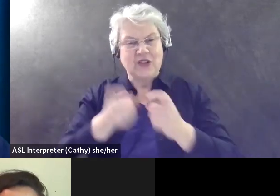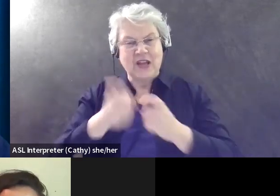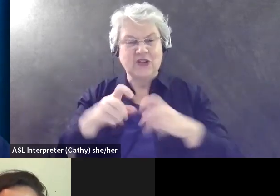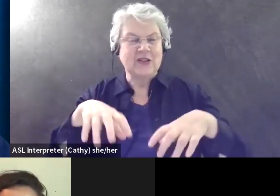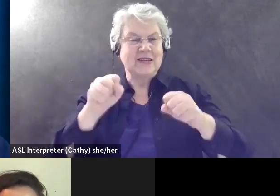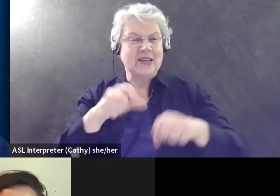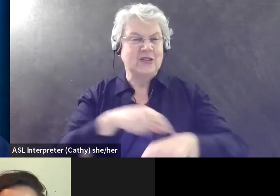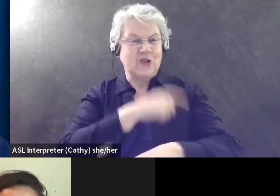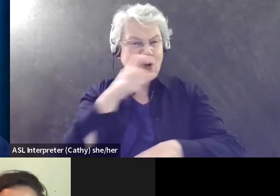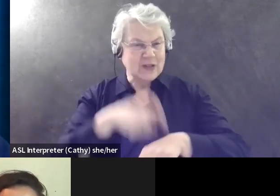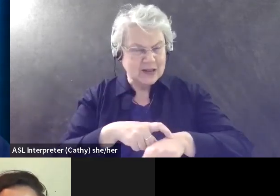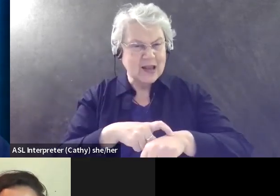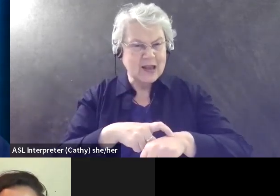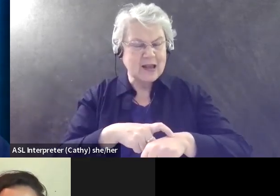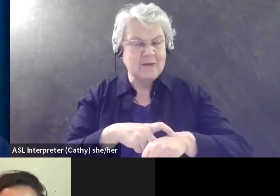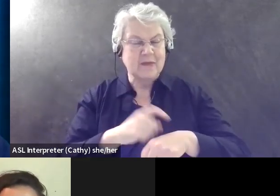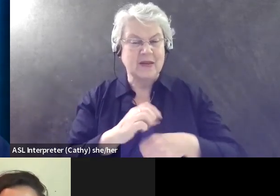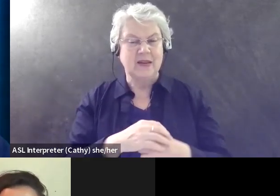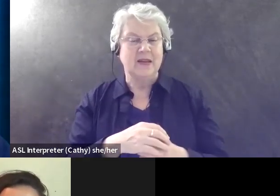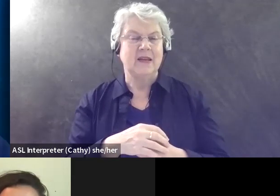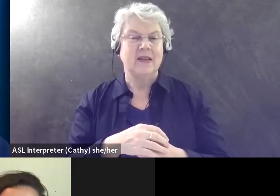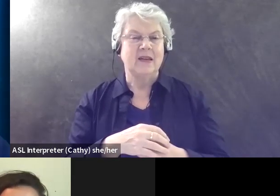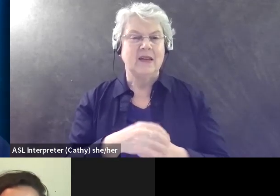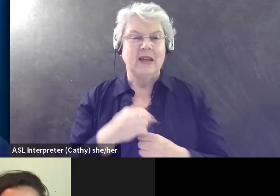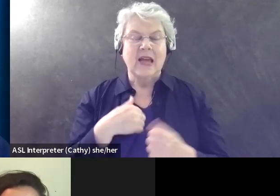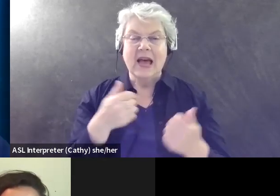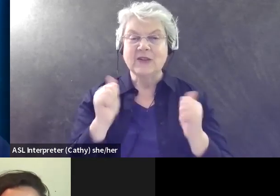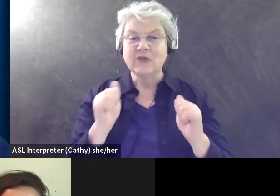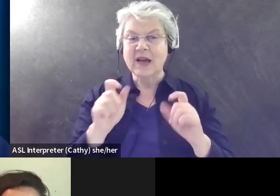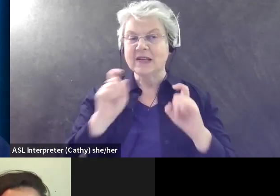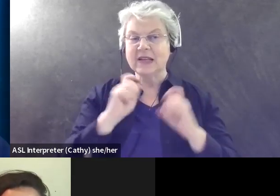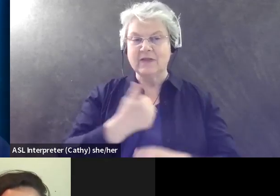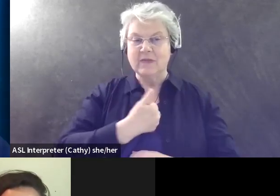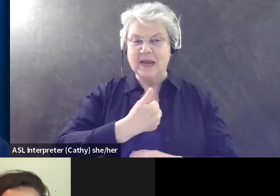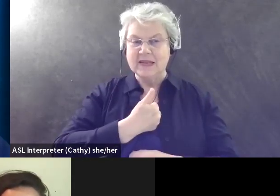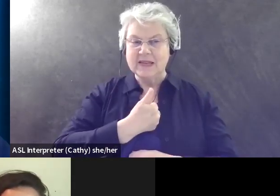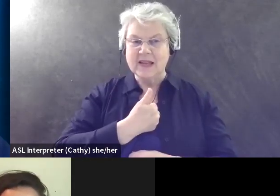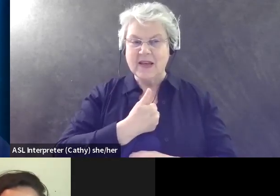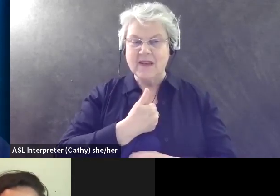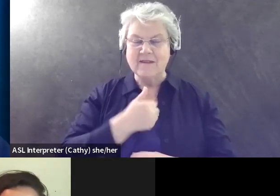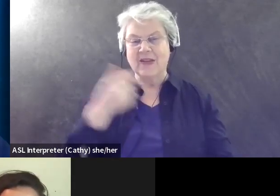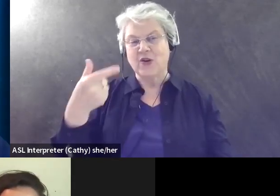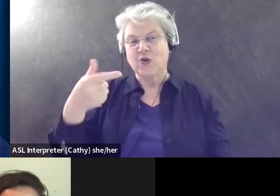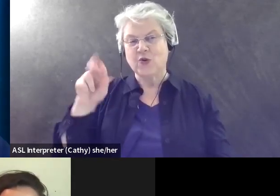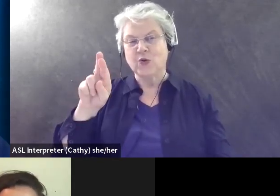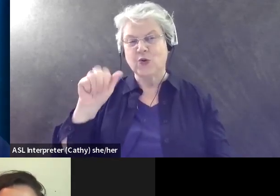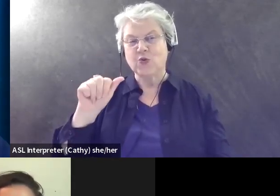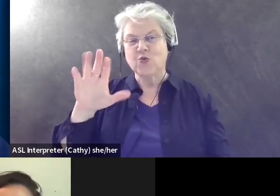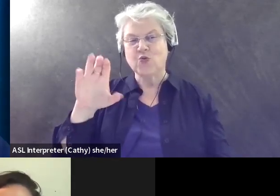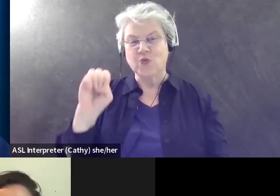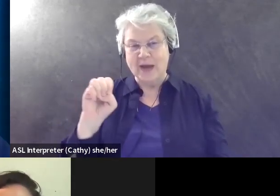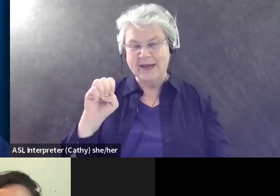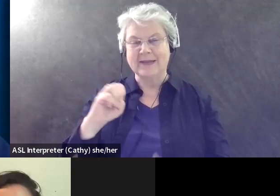time. And I'm trying to give myself a lot of grace in this process. Uh,